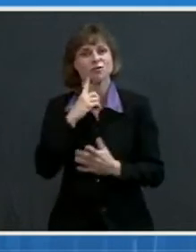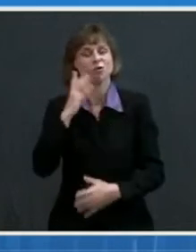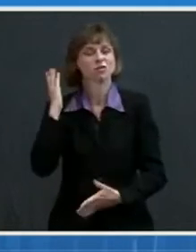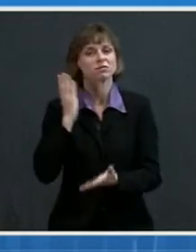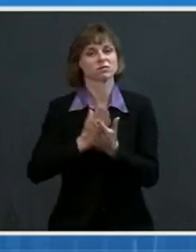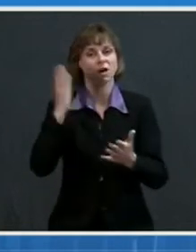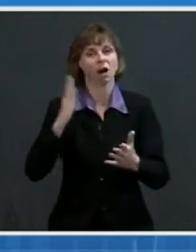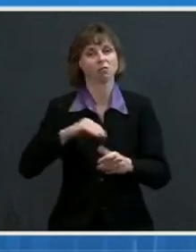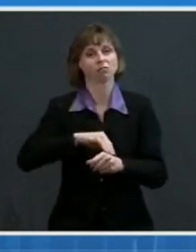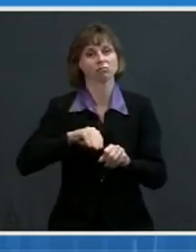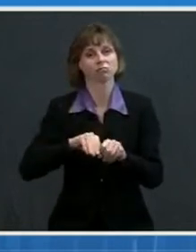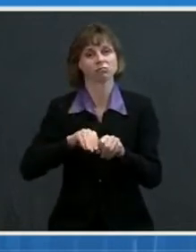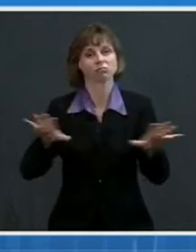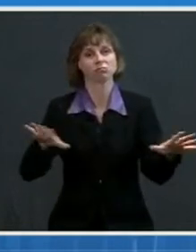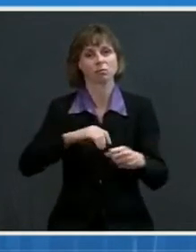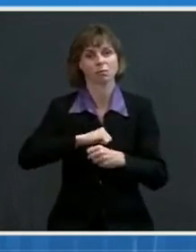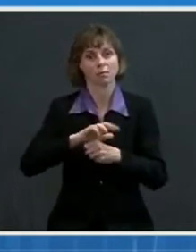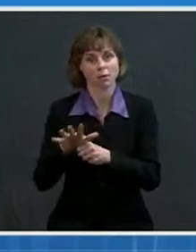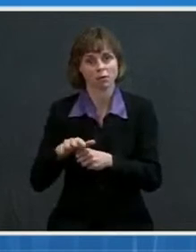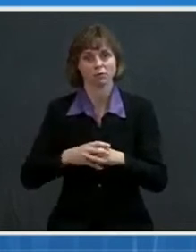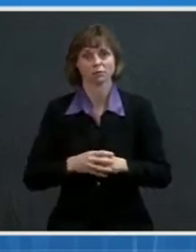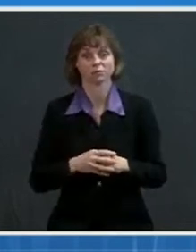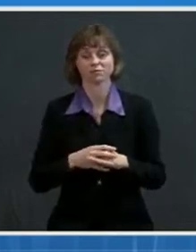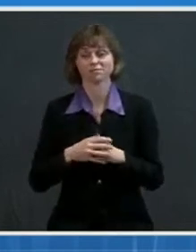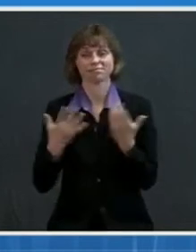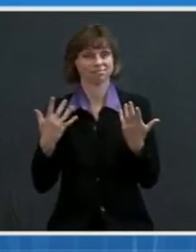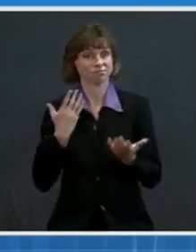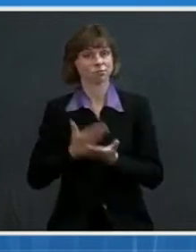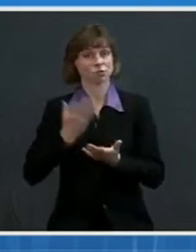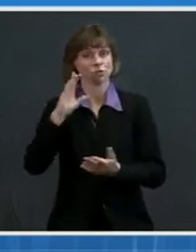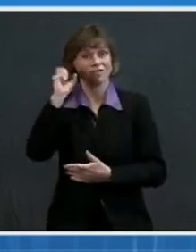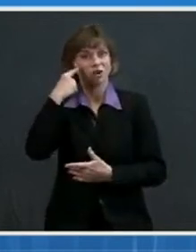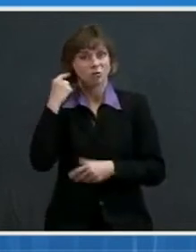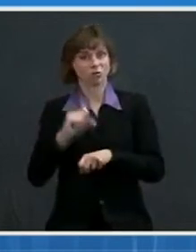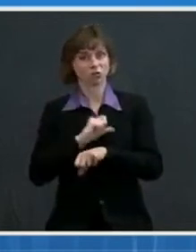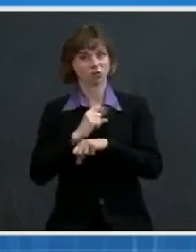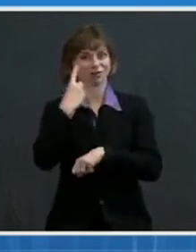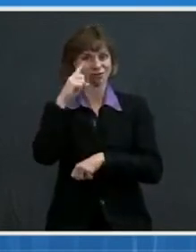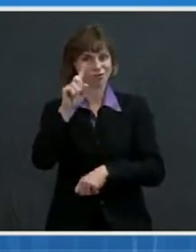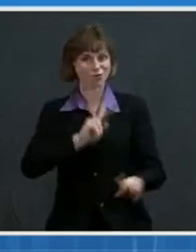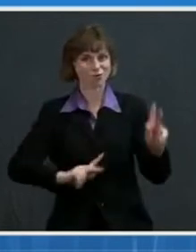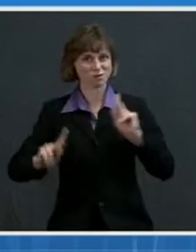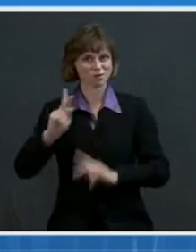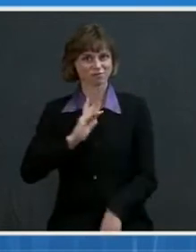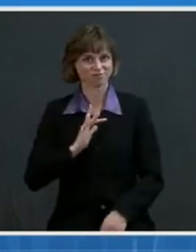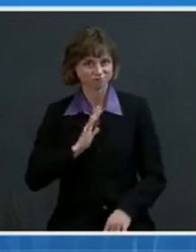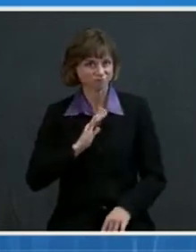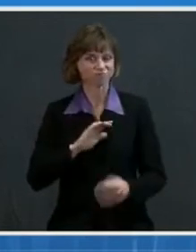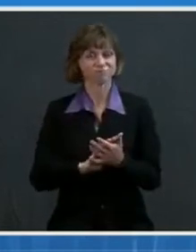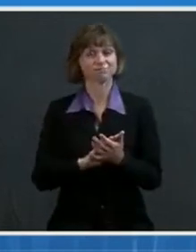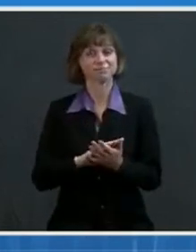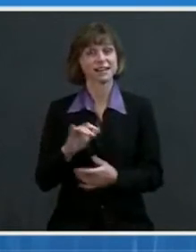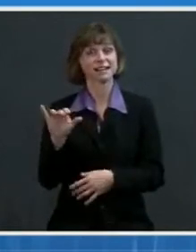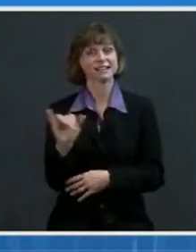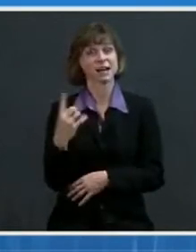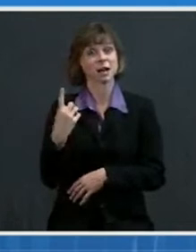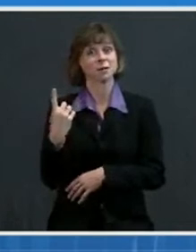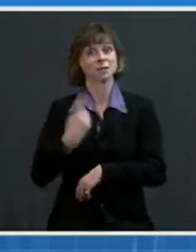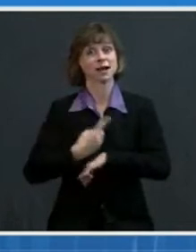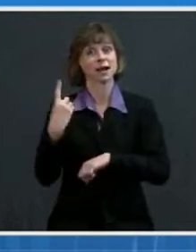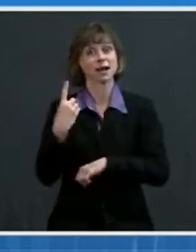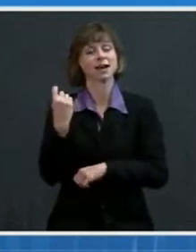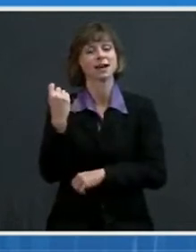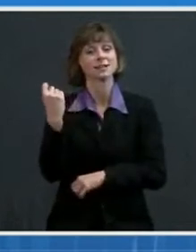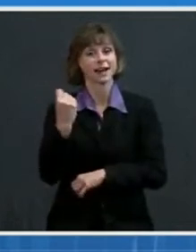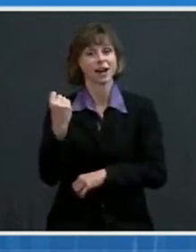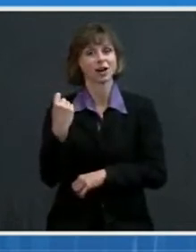government once again is working for the people. On that very same Saturday, we set a new record for single-day